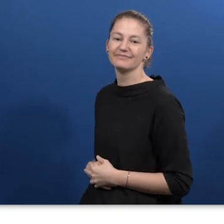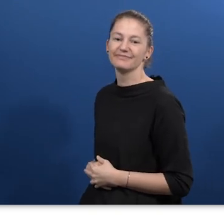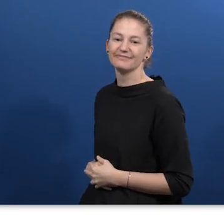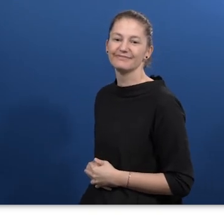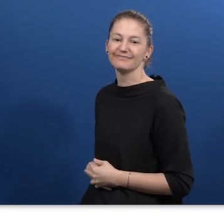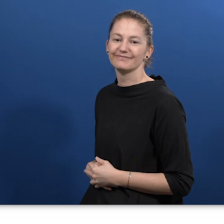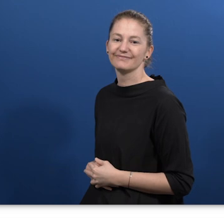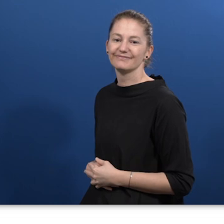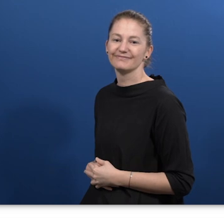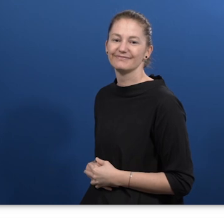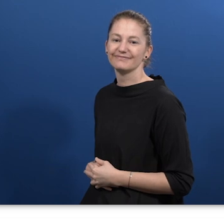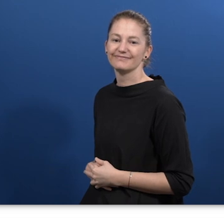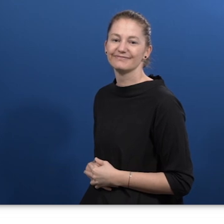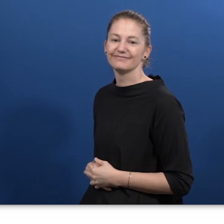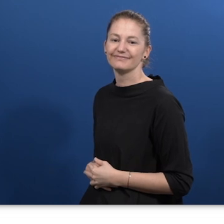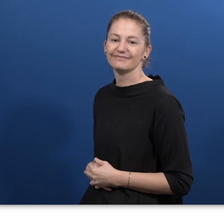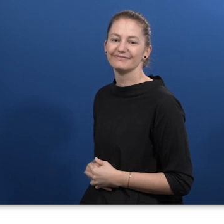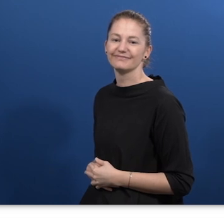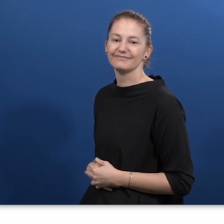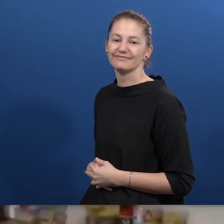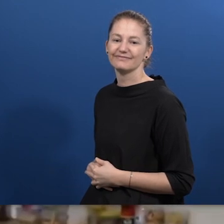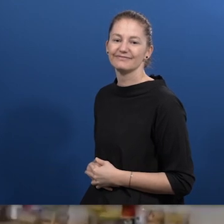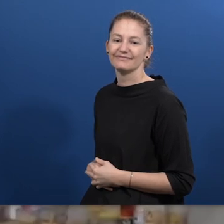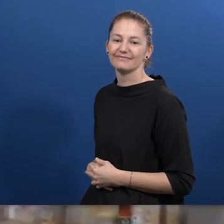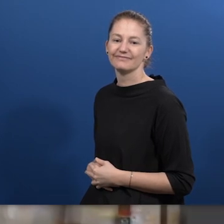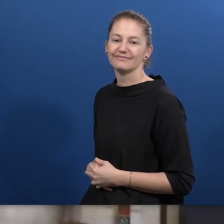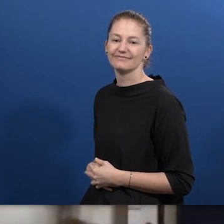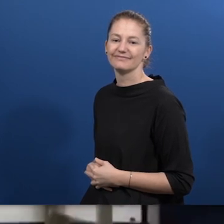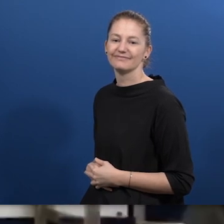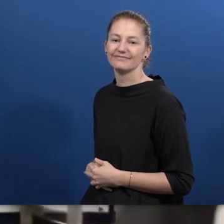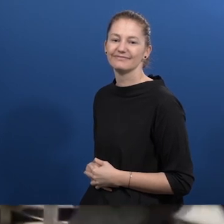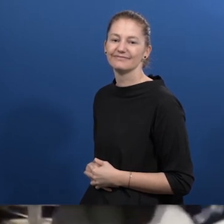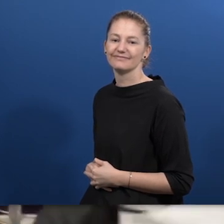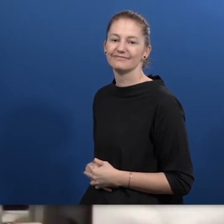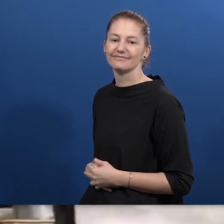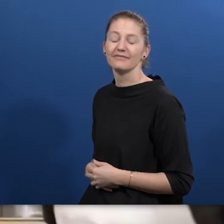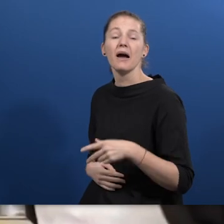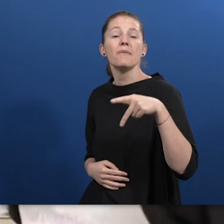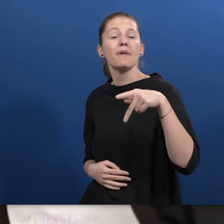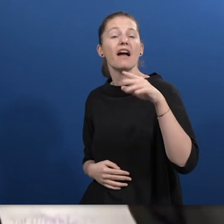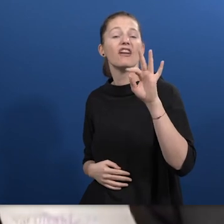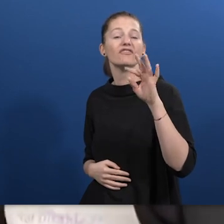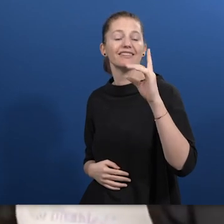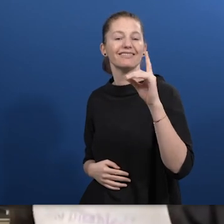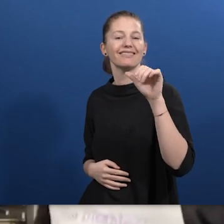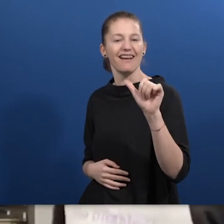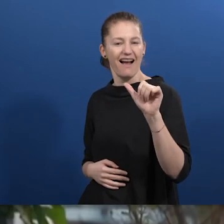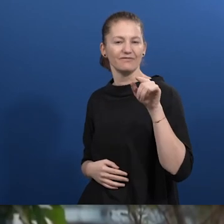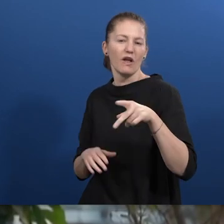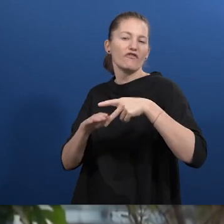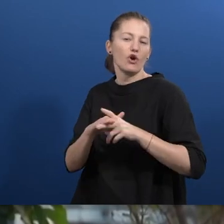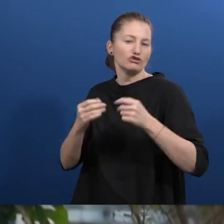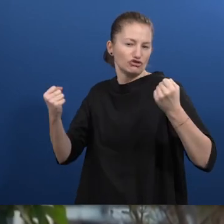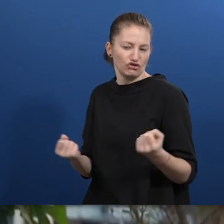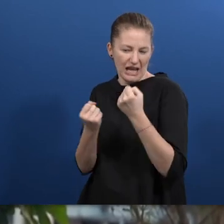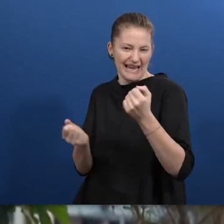project Vocational Training for People with Neurological Developmental Disorders. Saida Ramandani. The MDV Vocational Training Center is a